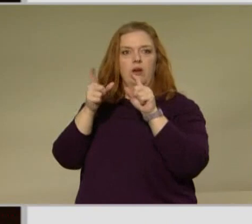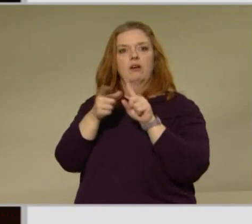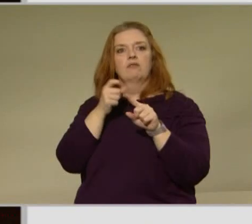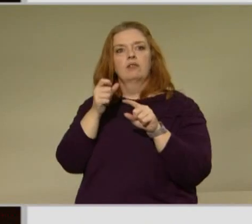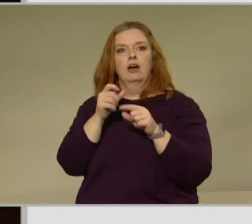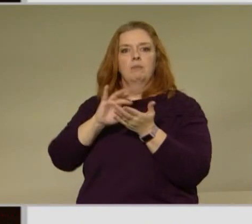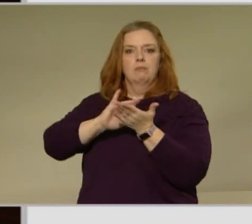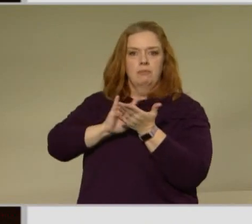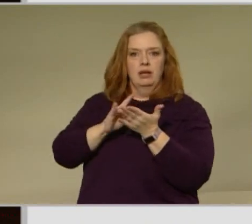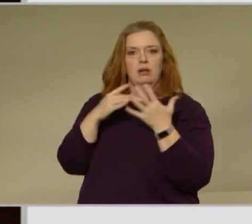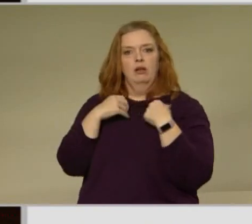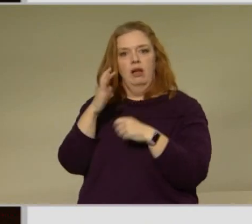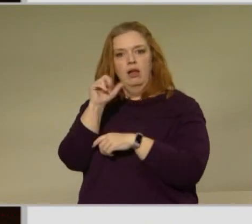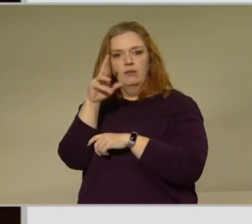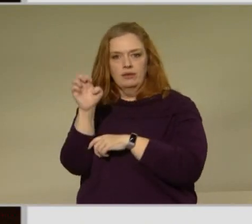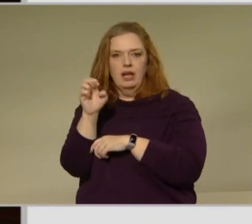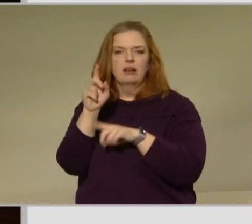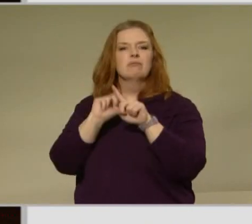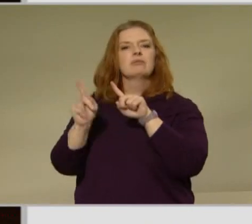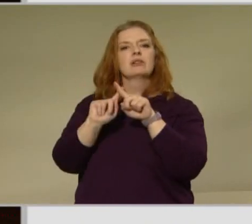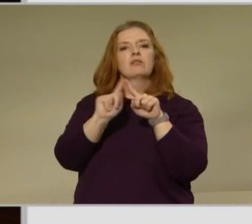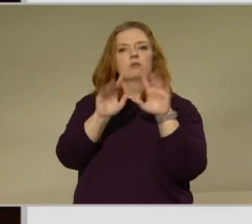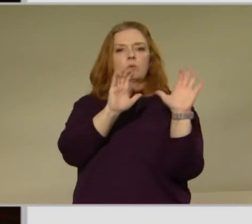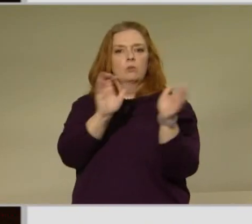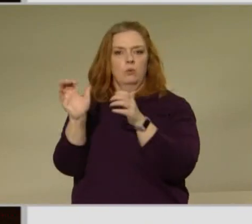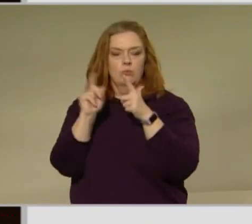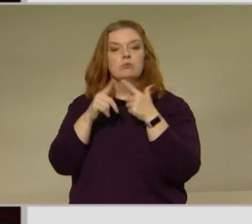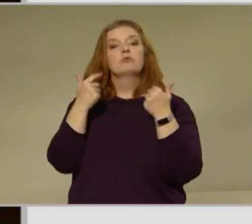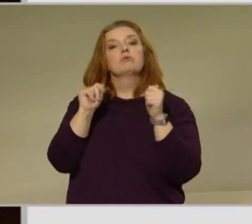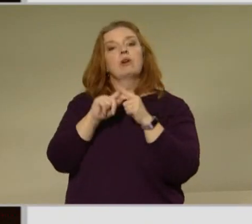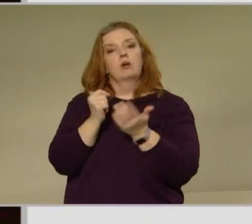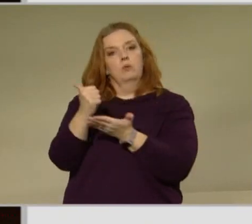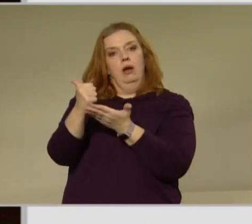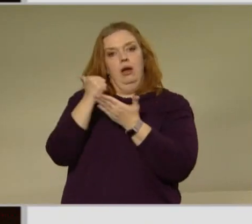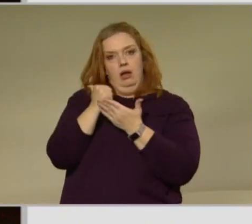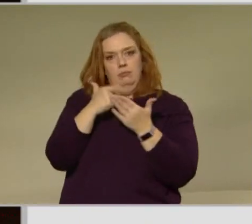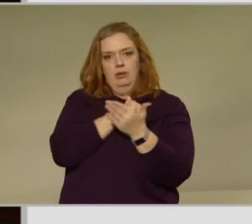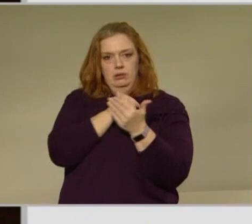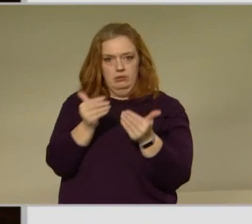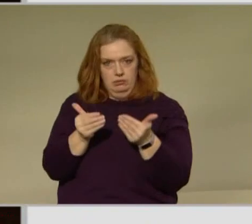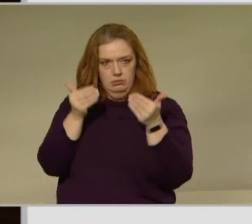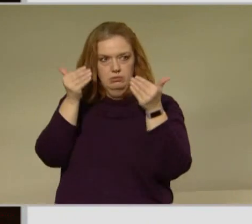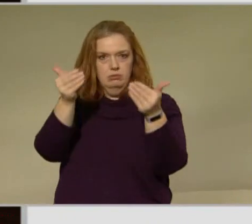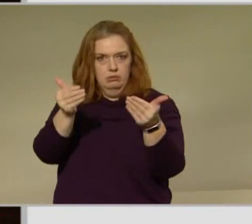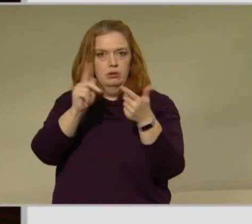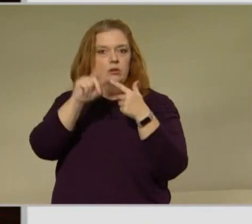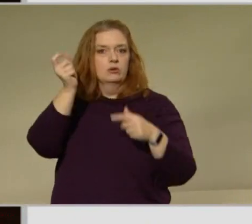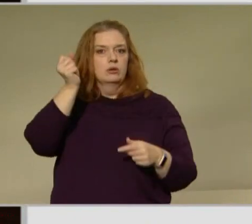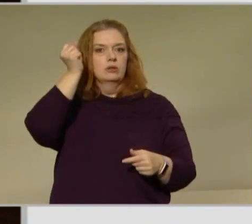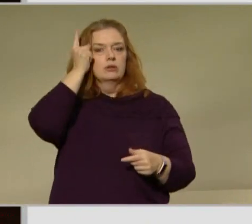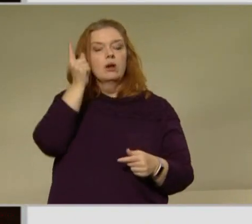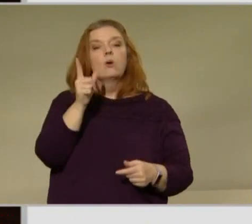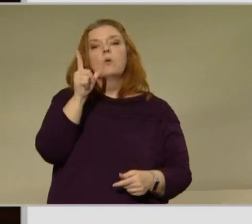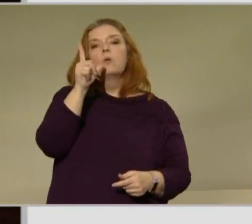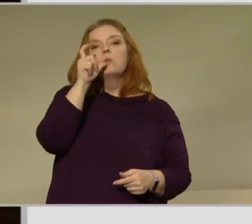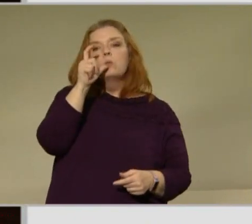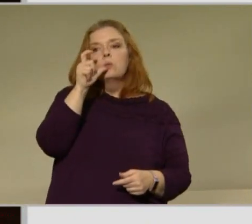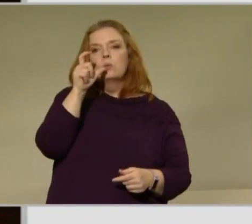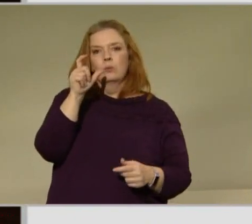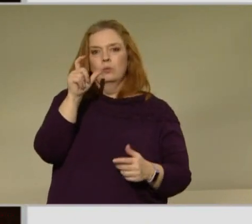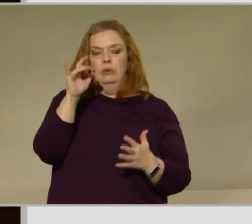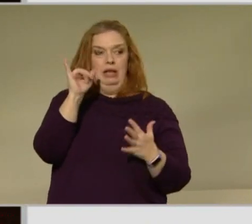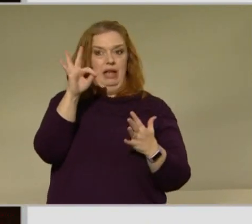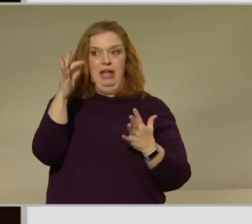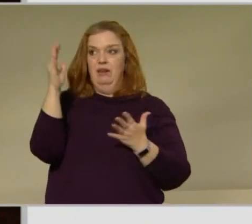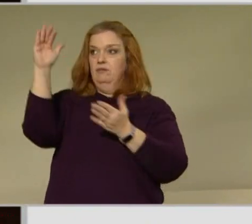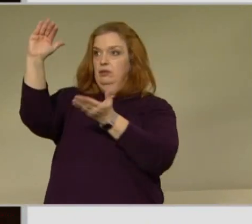groups to all work together to try to help us move forward understand who should get limited supplies of